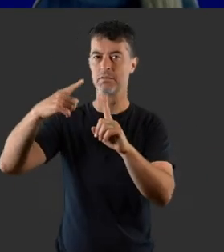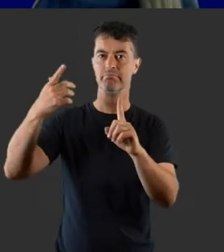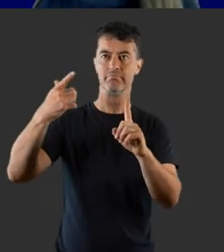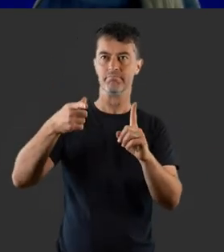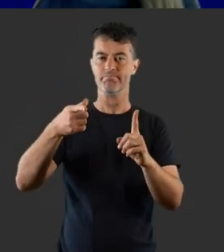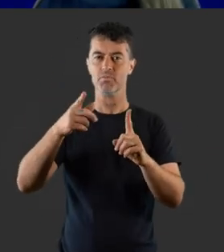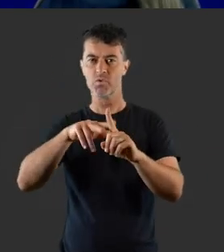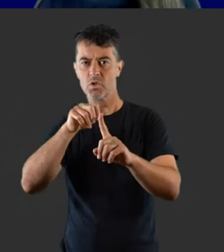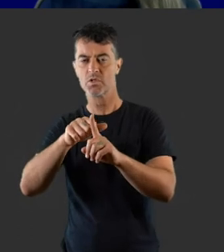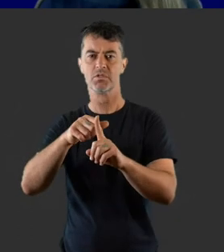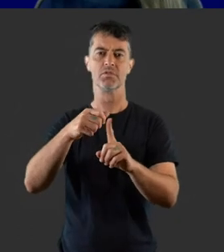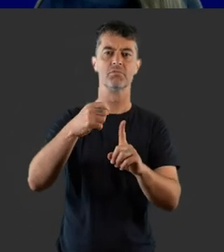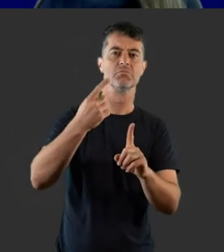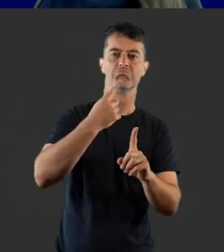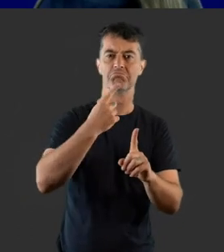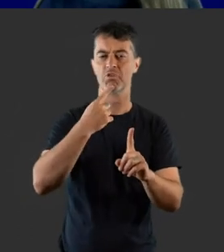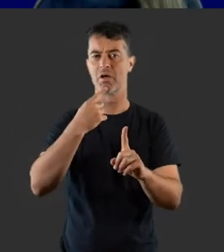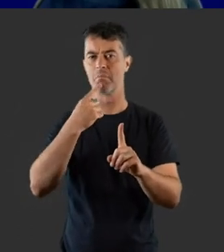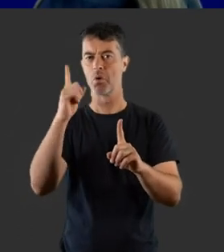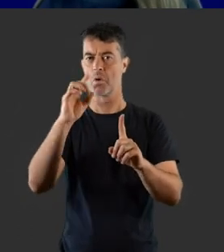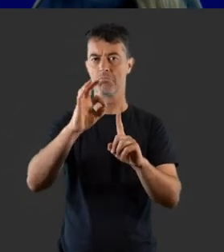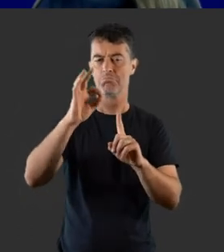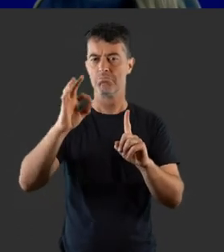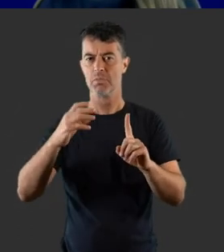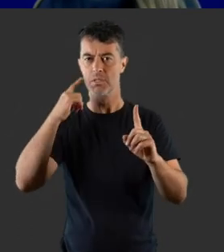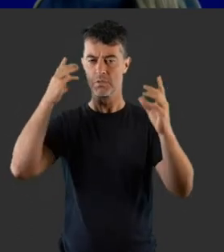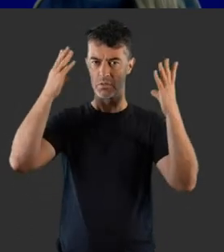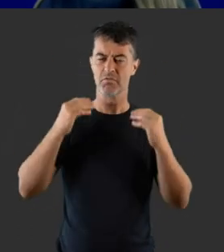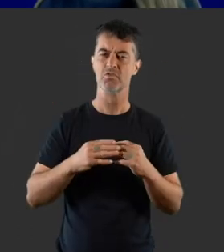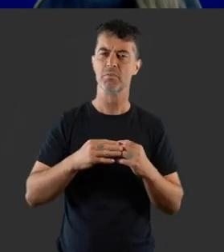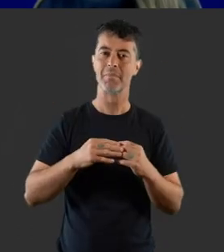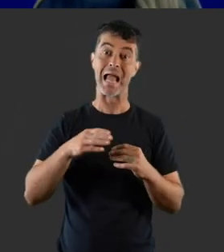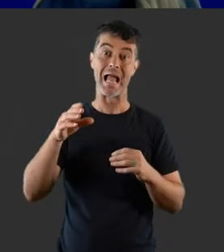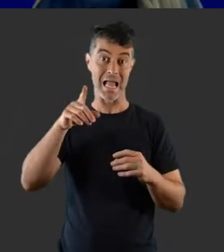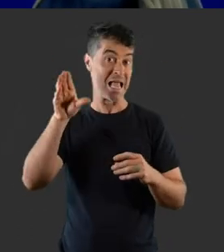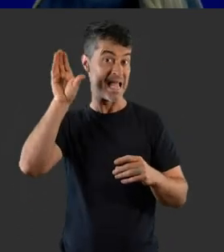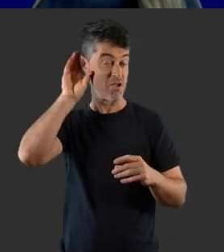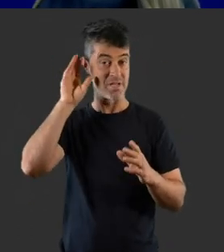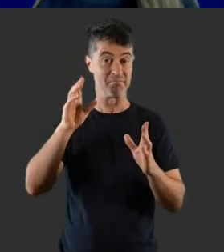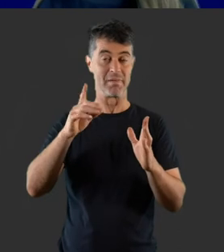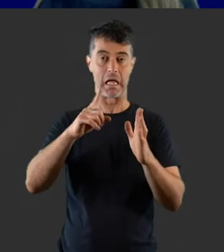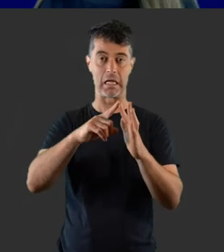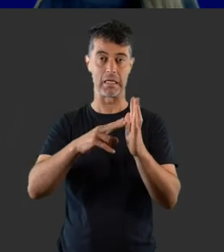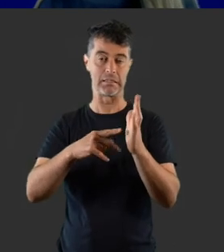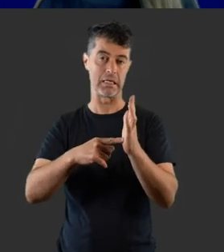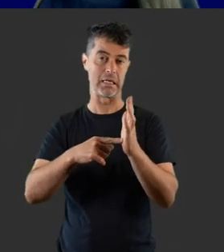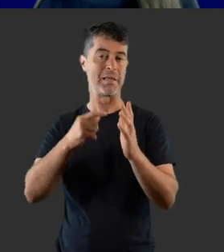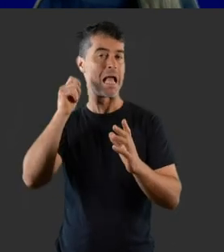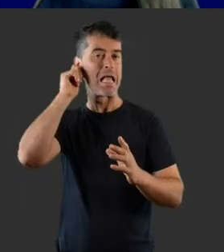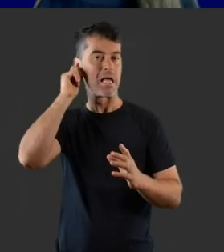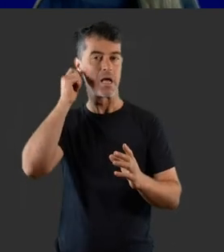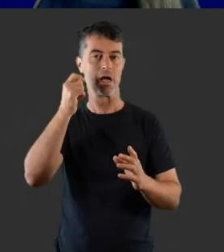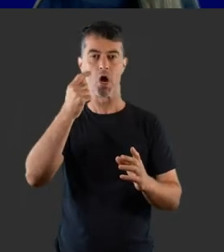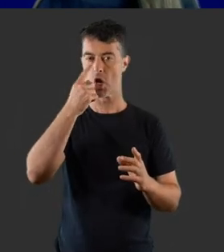of type and degree of hearing loss. With regard to hearing, an ear, nose and throat surgeon, or